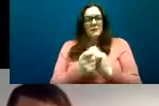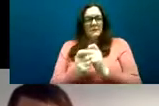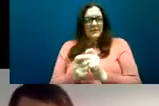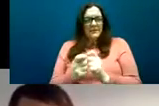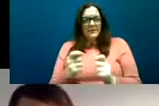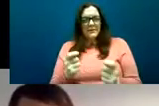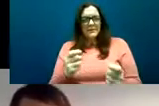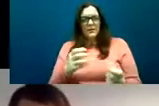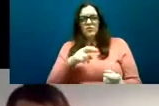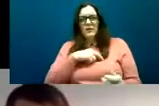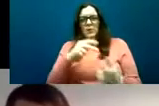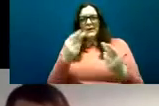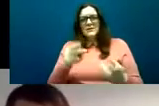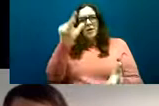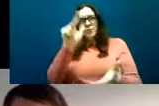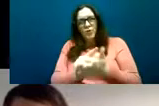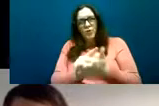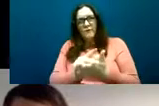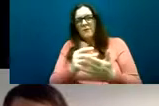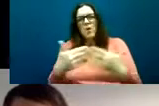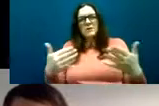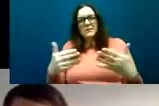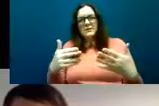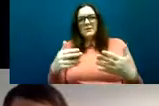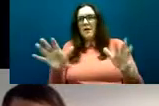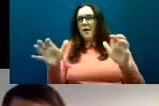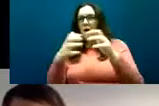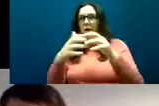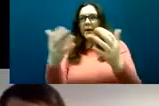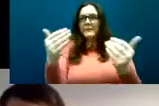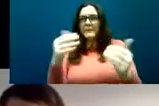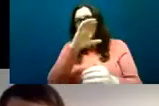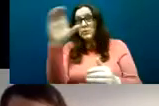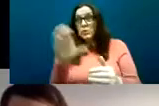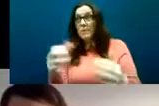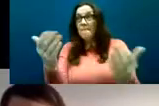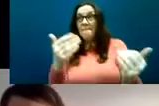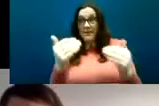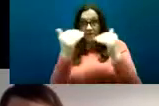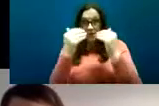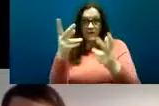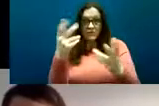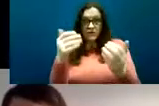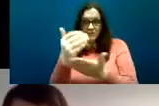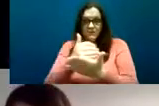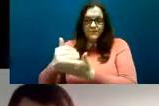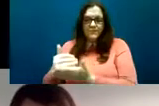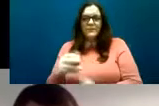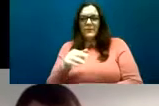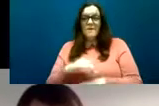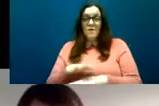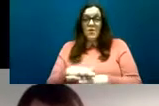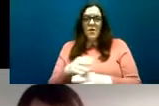data through Zoom and so that was both for the prevalence study which around 40% of the data was collected